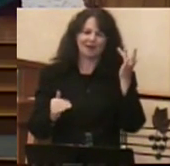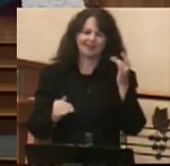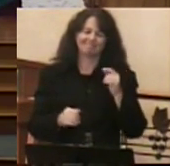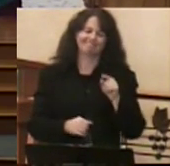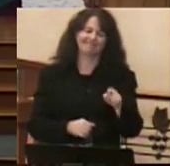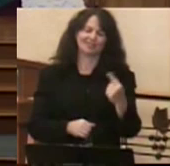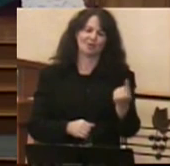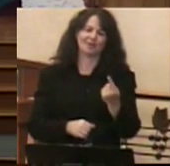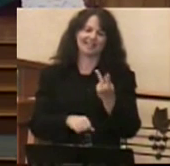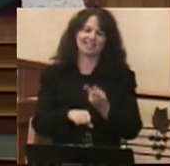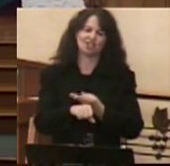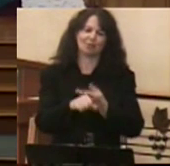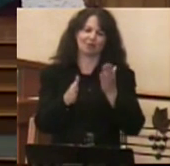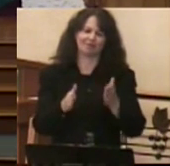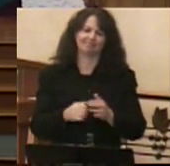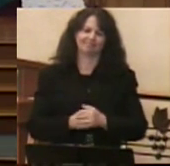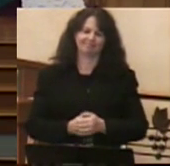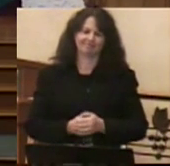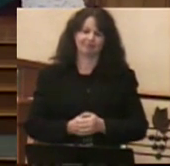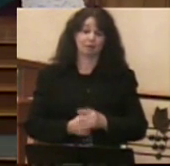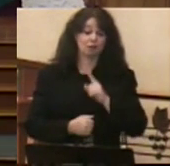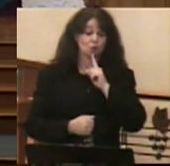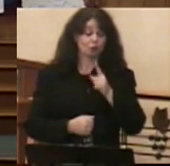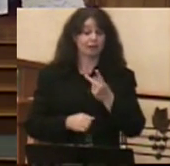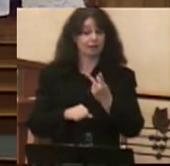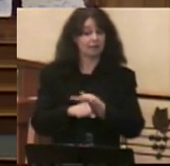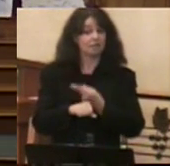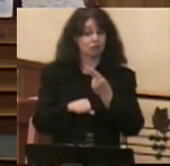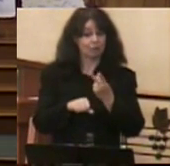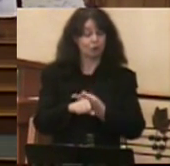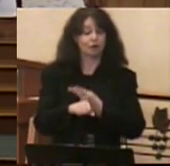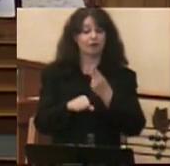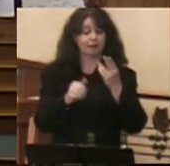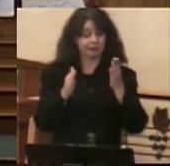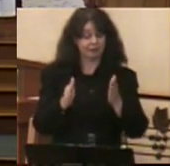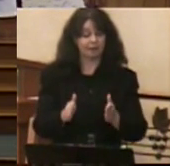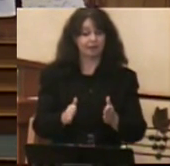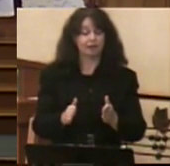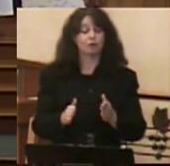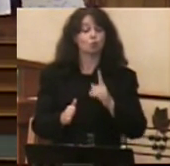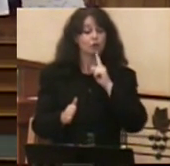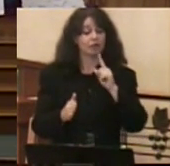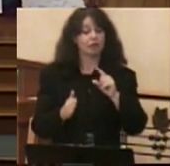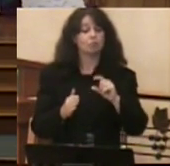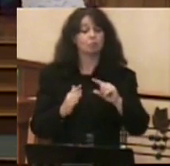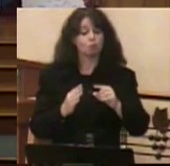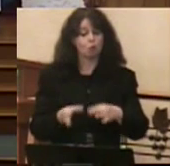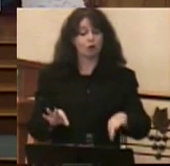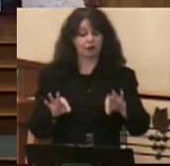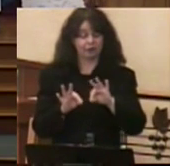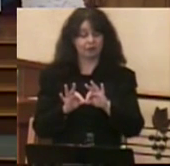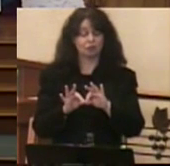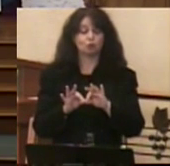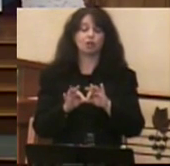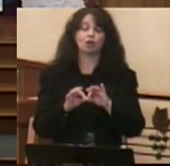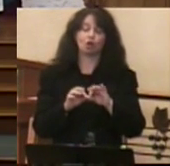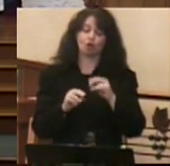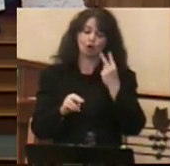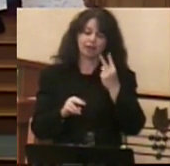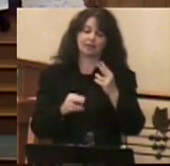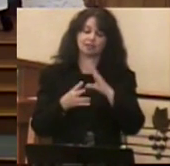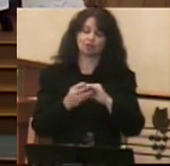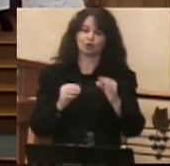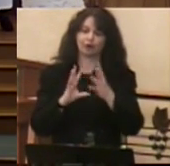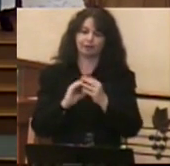is, in fact, crucial to the narrative. Think about it for a moment. Oftentimes,